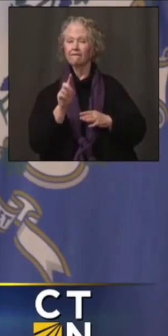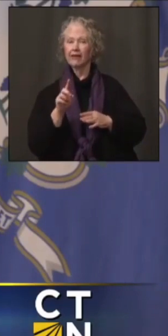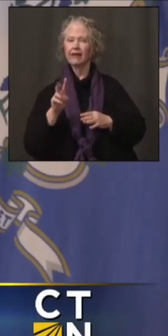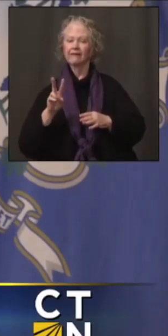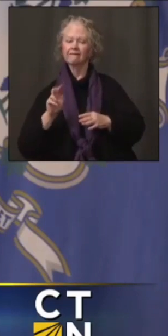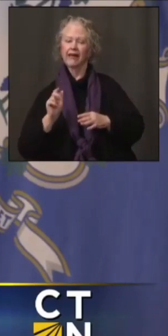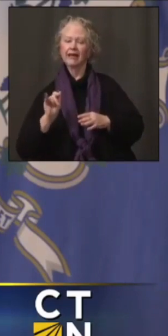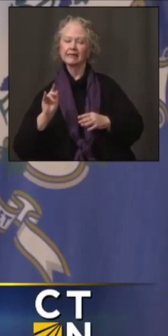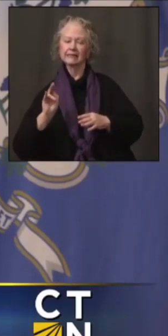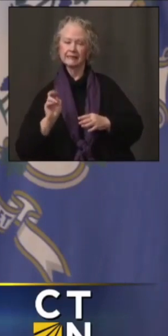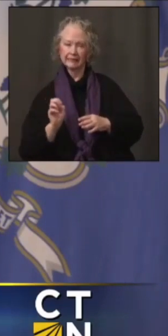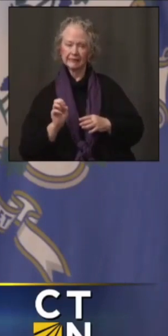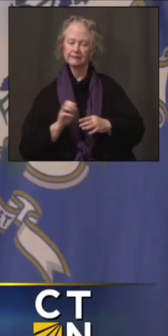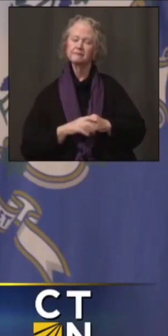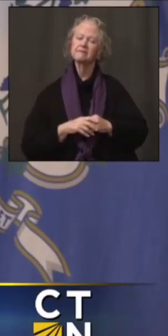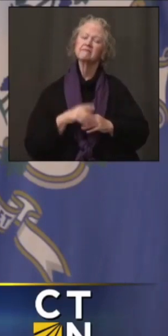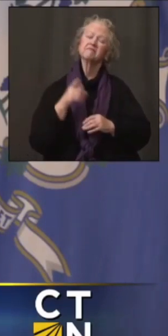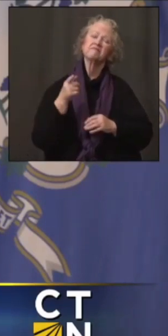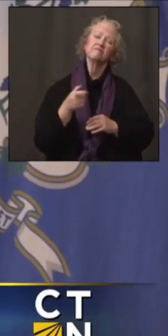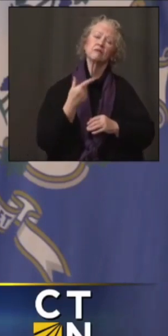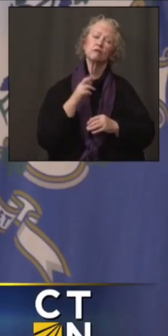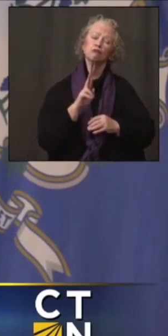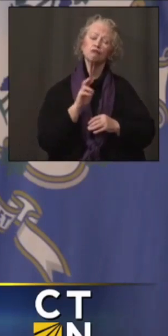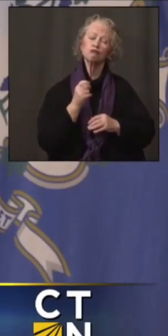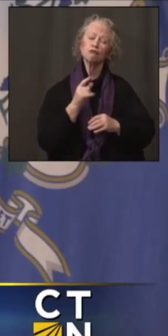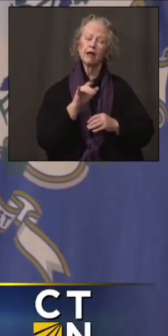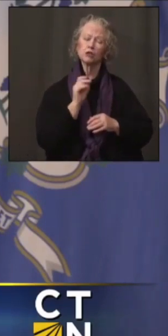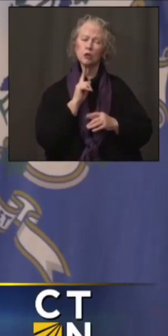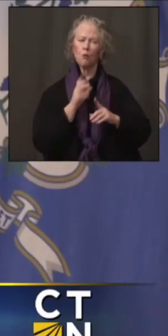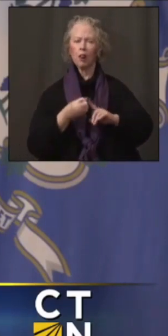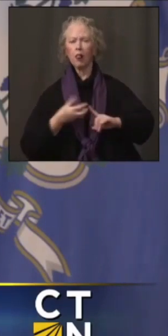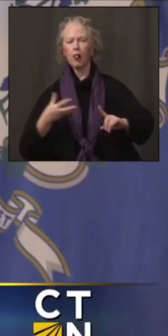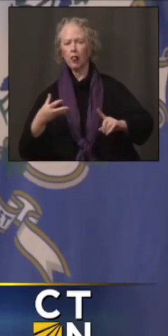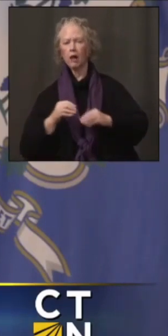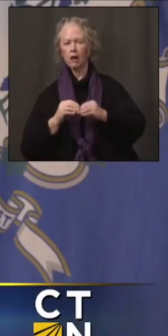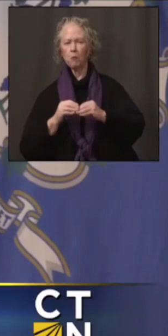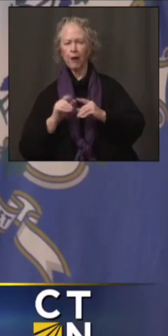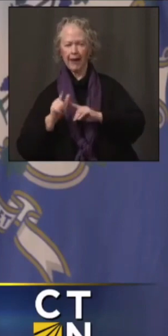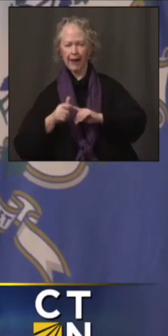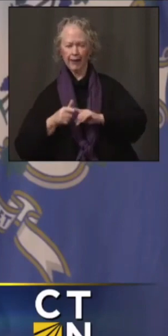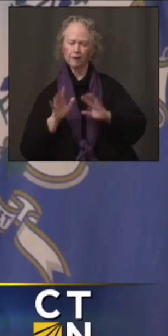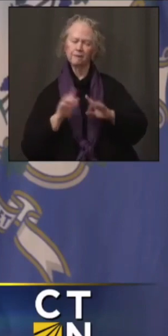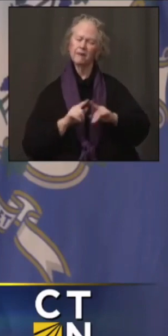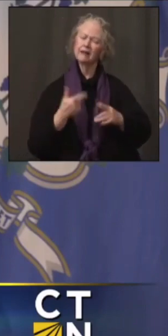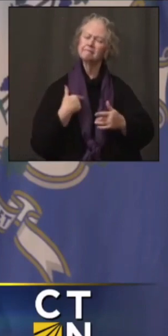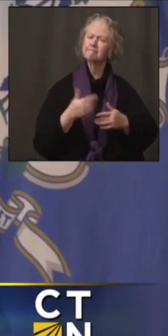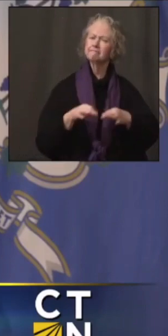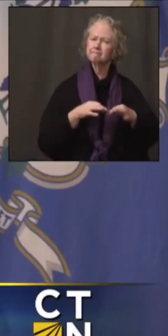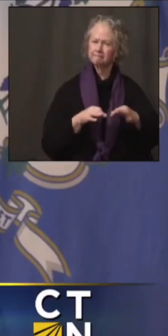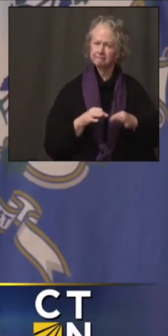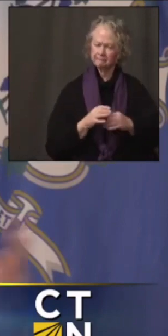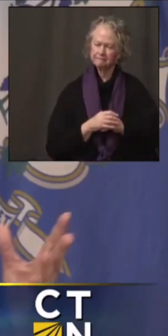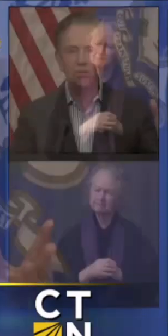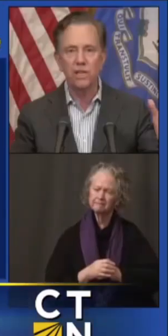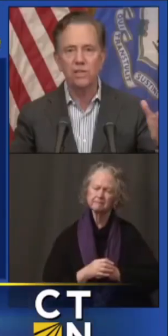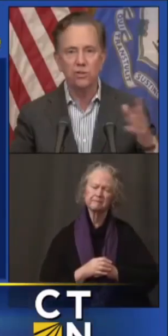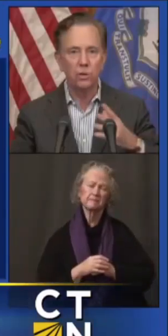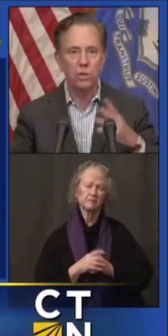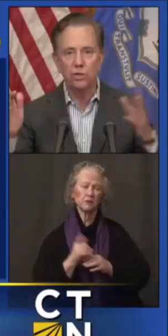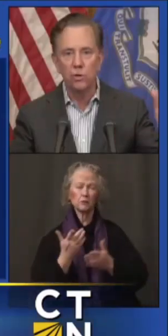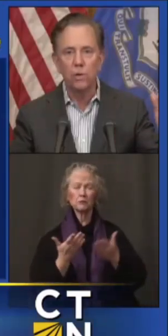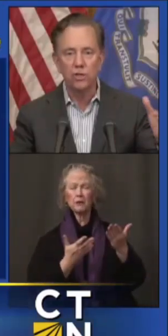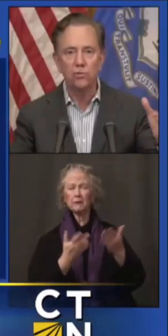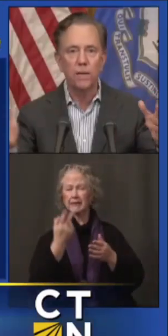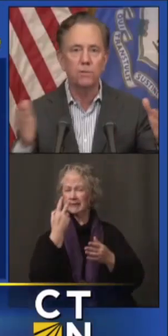We'll be hearing from Reg in just a minute as a follow-up. This is interesting, the vaccine program balance. You've probably seen